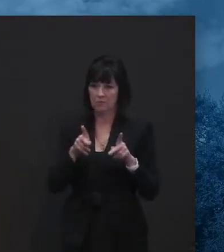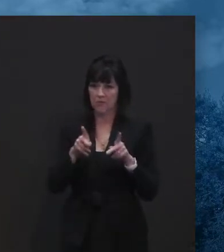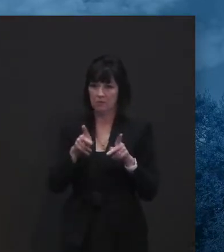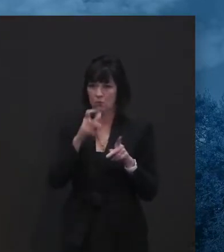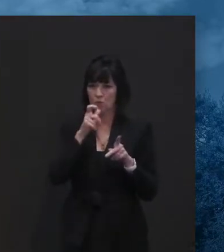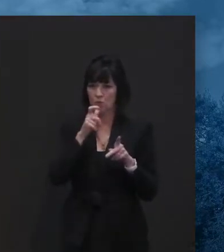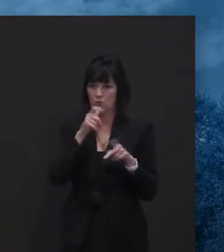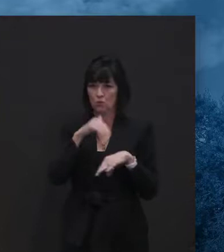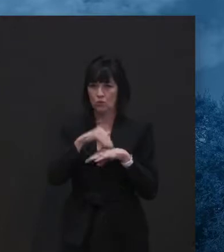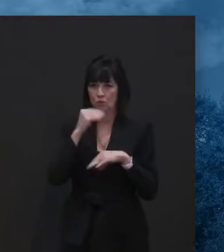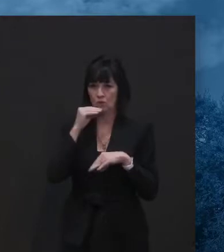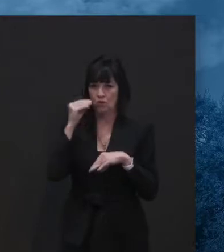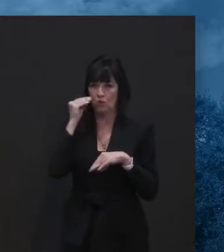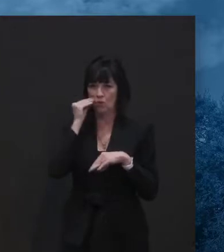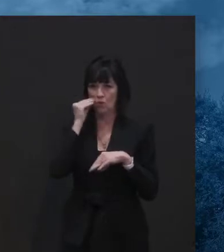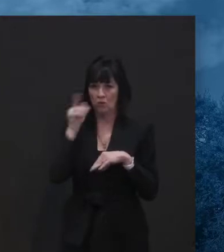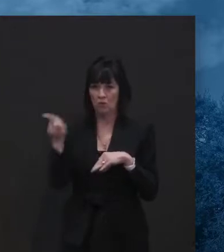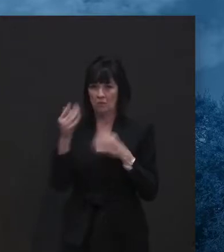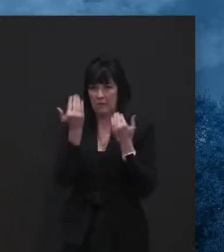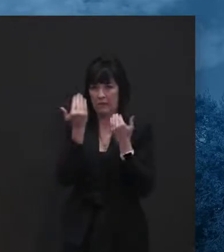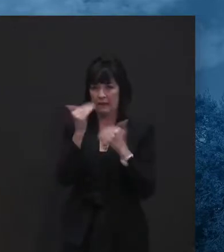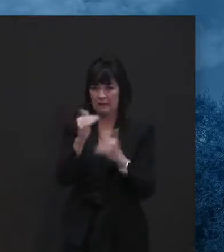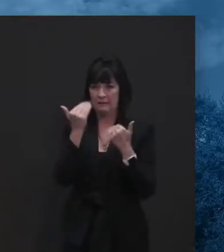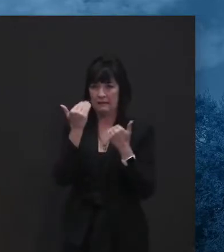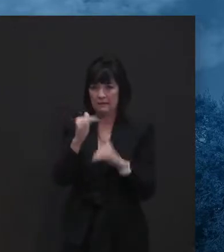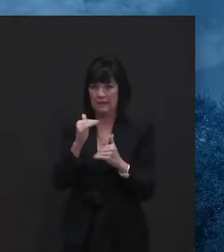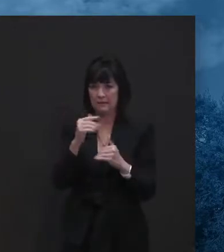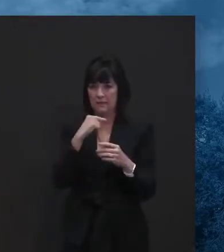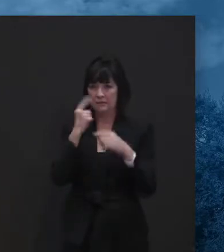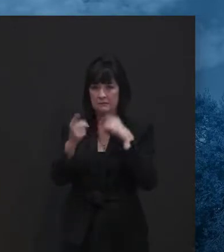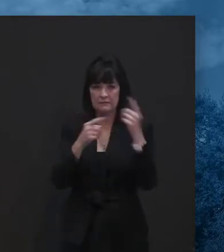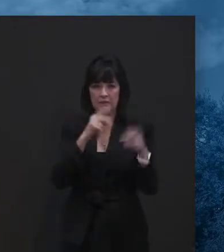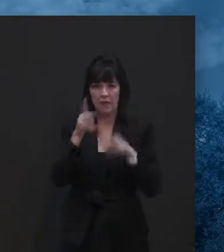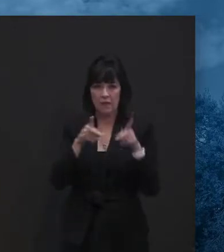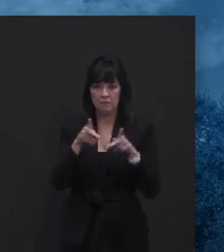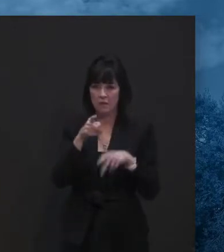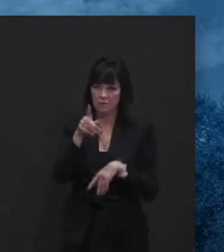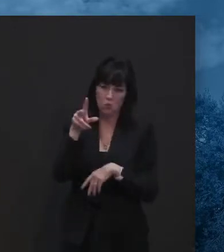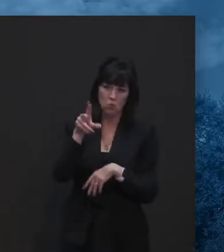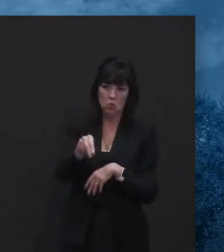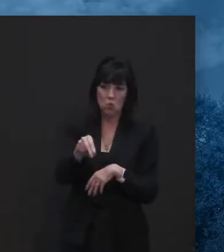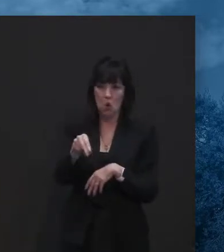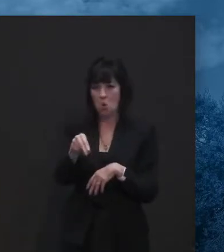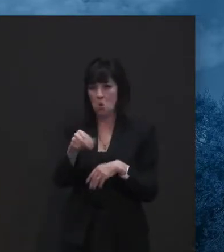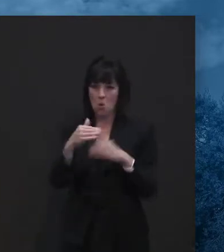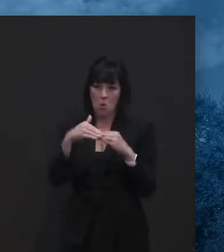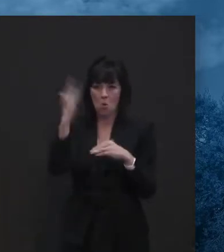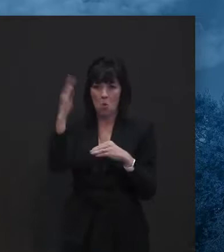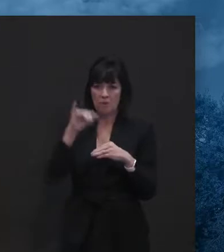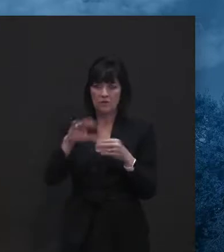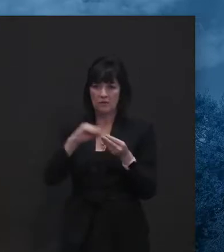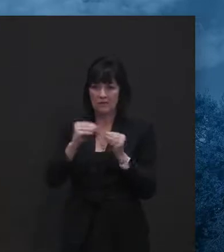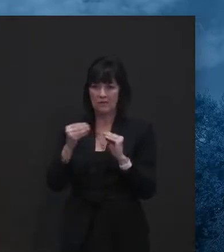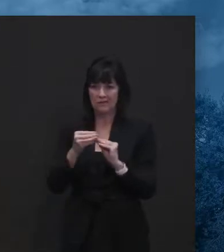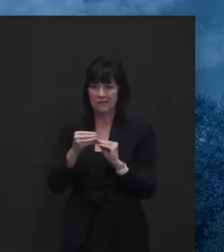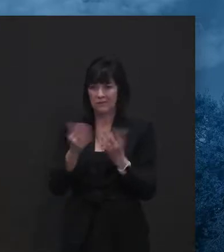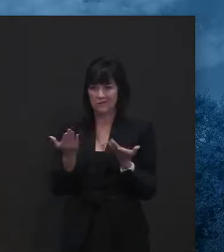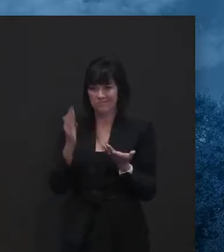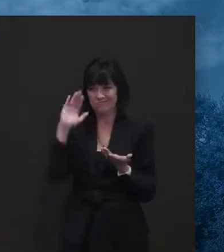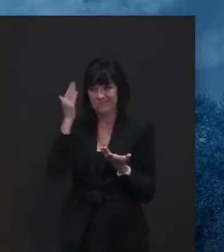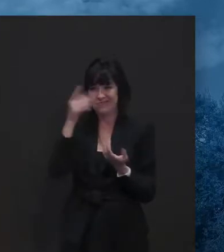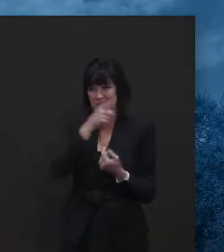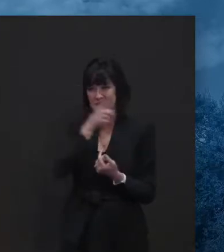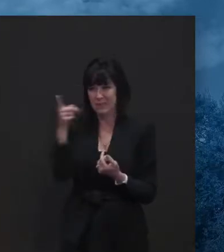given that you guys just discussed the fact that people have been gathering for at least a couple months now, it sounds like, and they haven't really